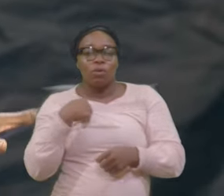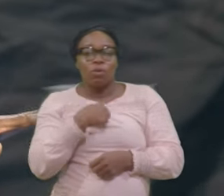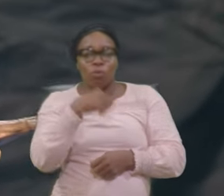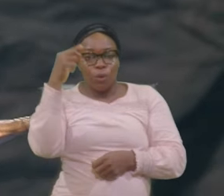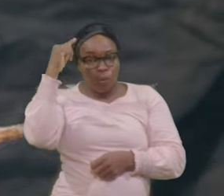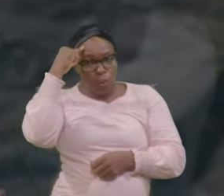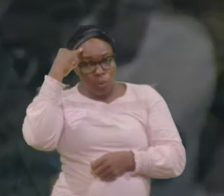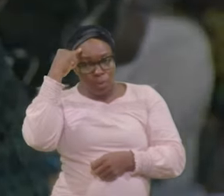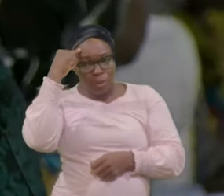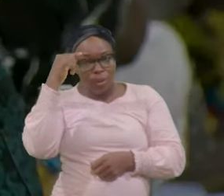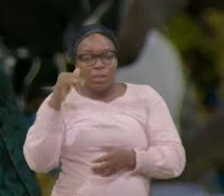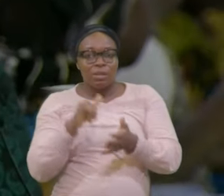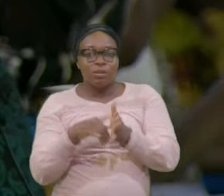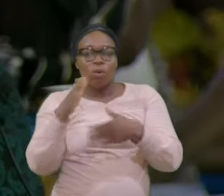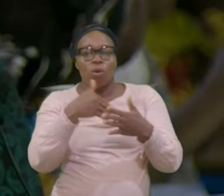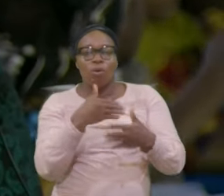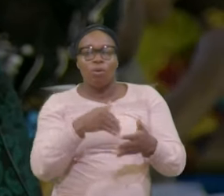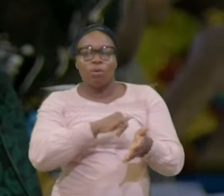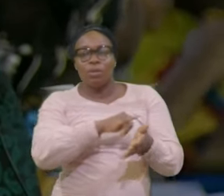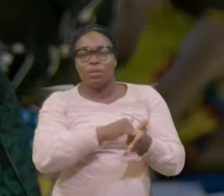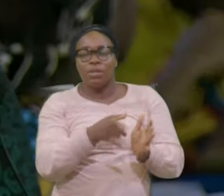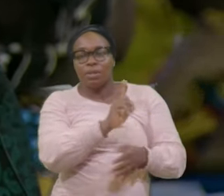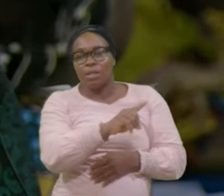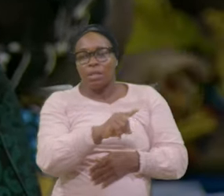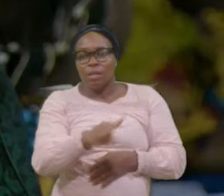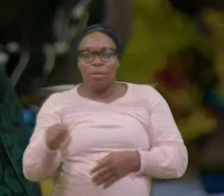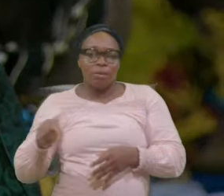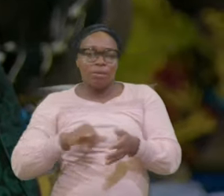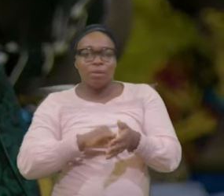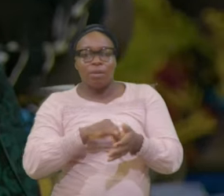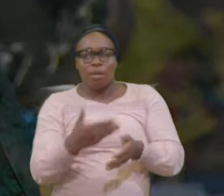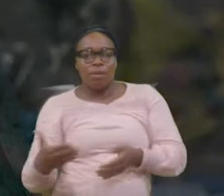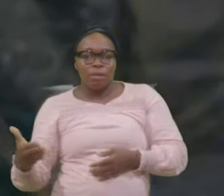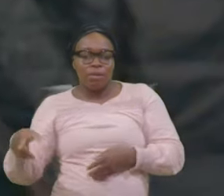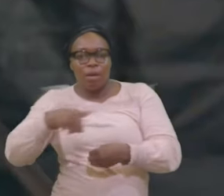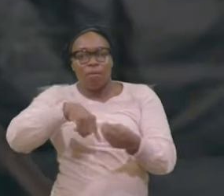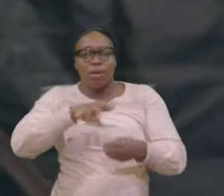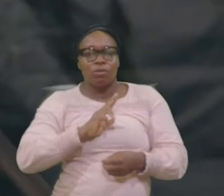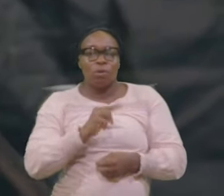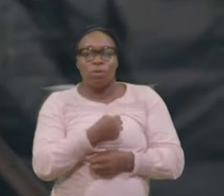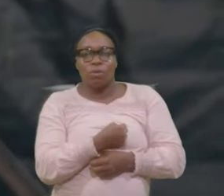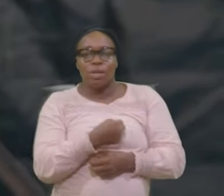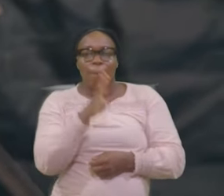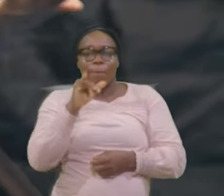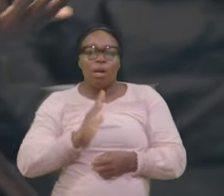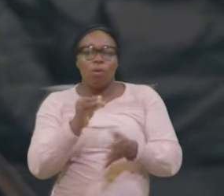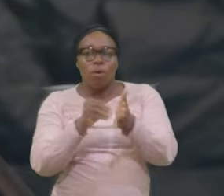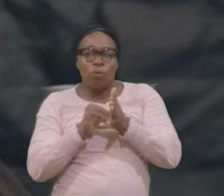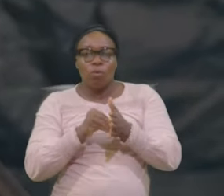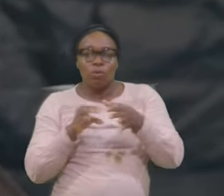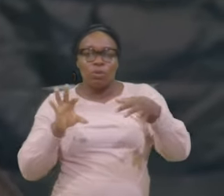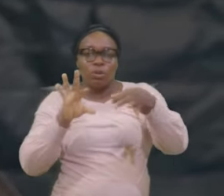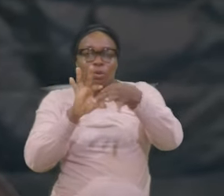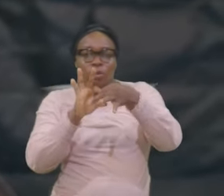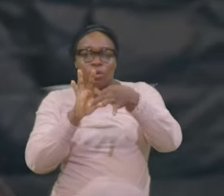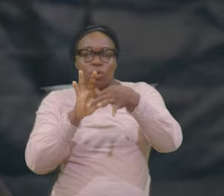these Things Around us By our Own strength Our own Connection They were saved They